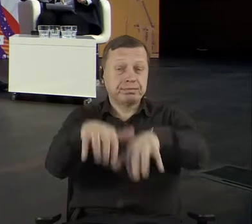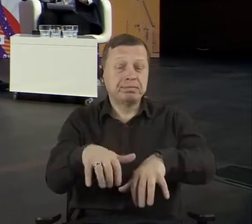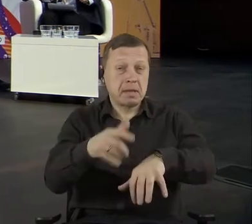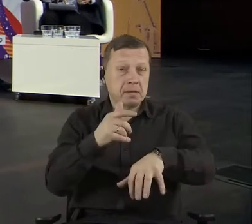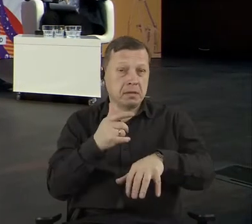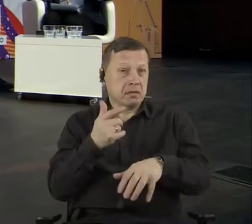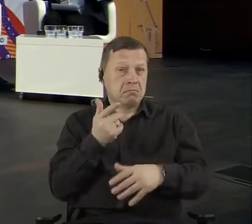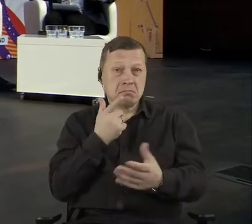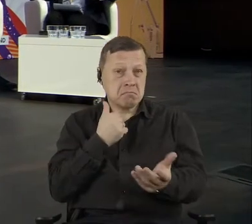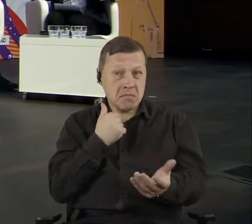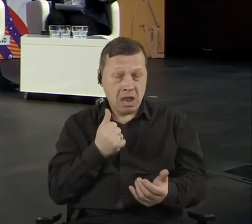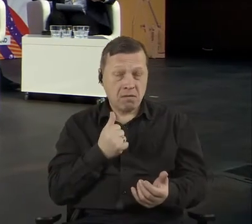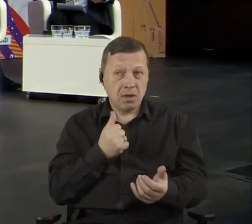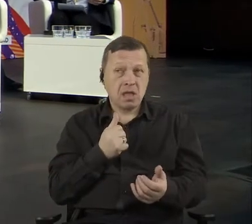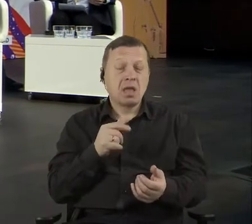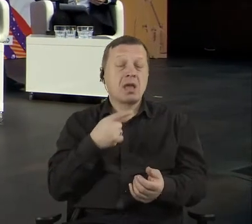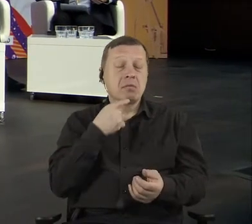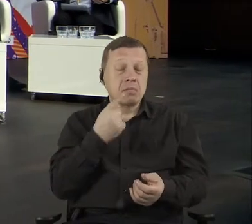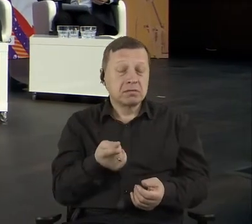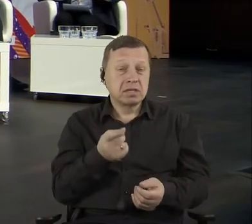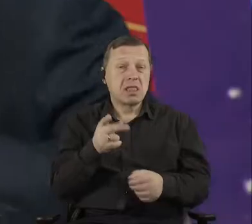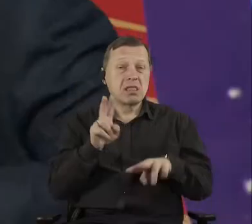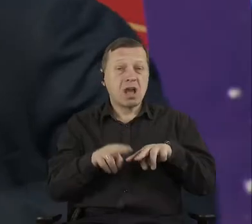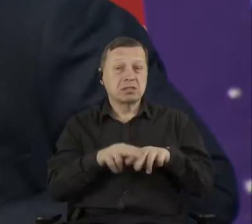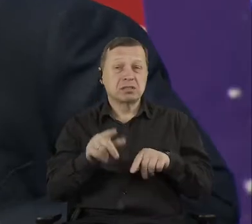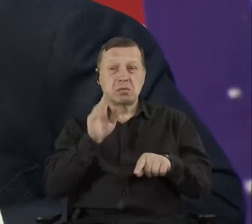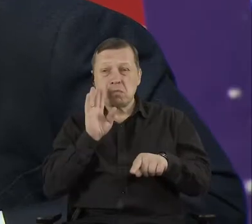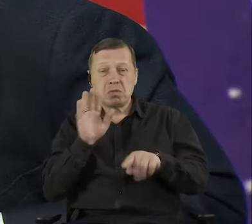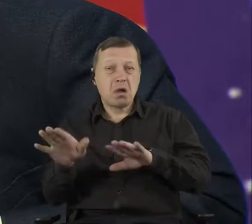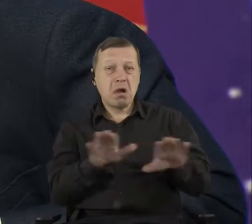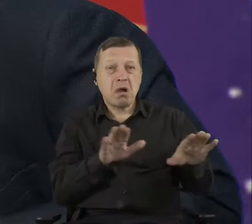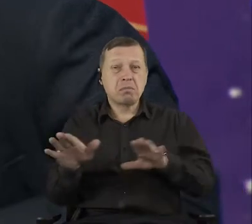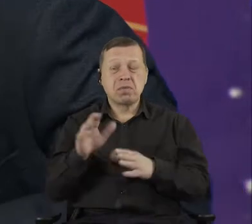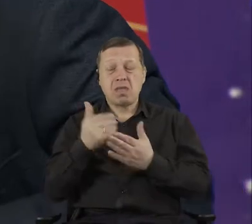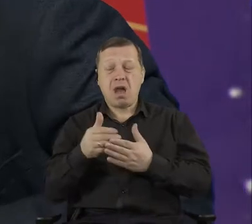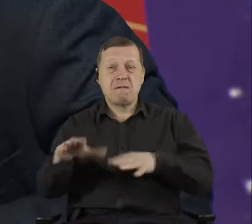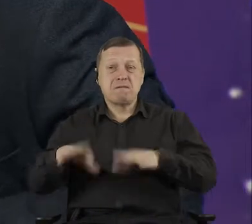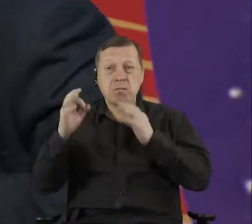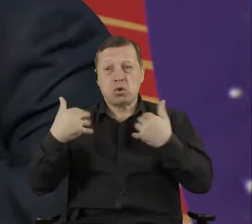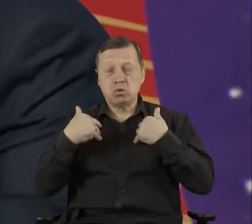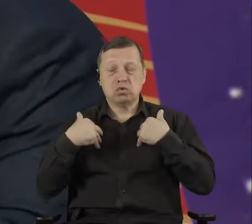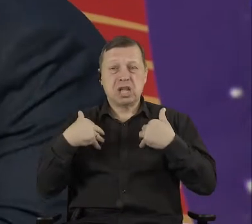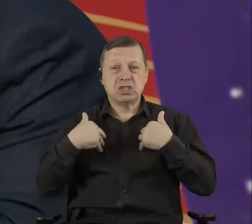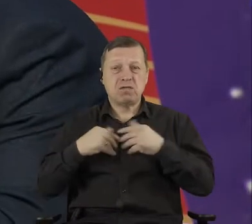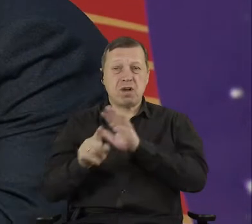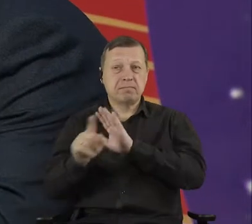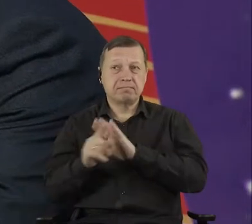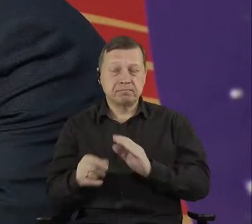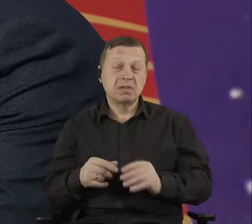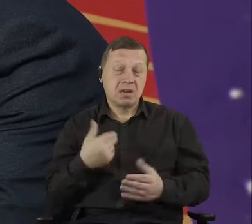same tool. So that's the reason for my skepticism. And I'm sorry for that. Natalia,